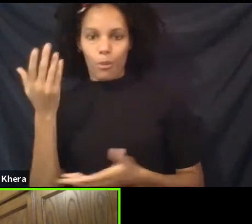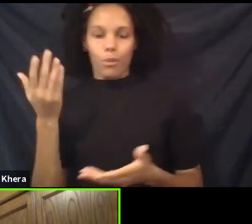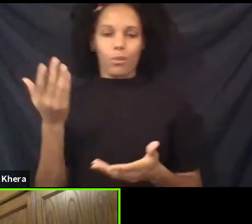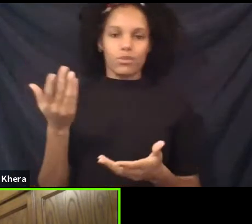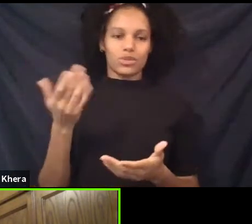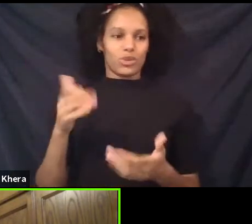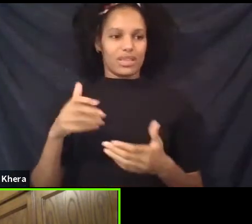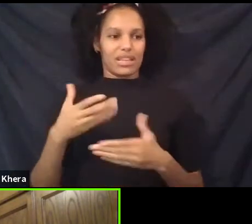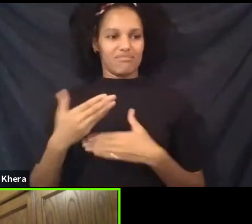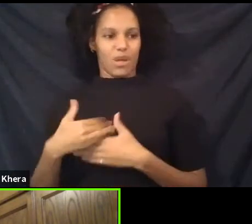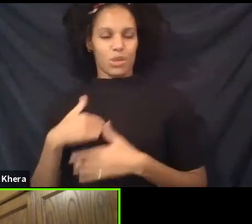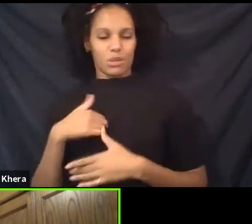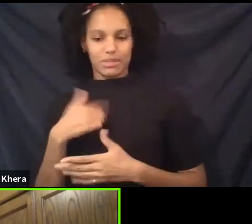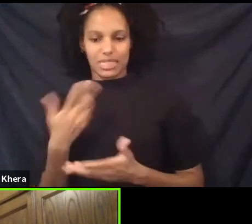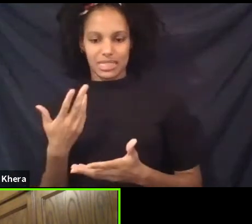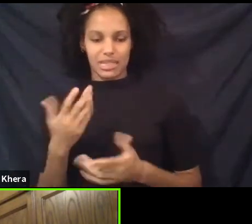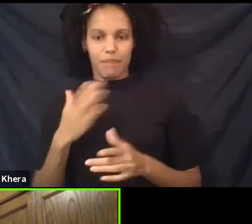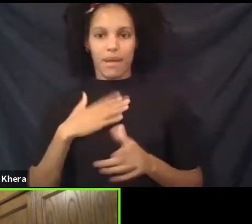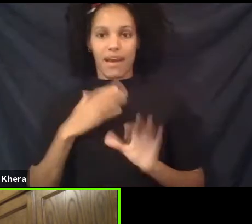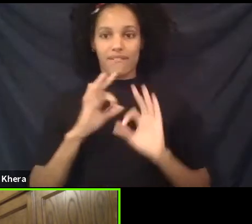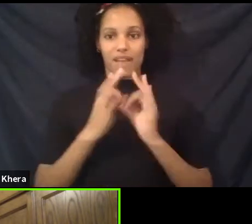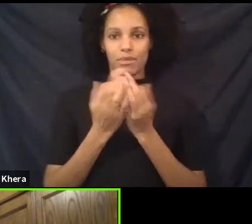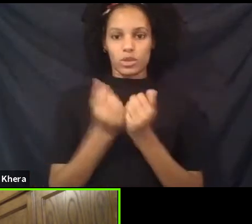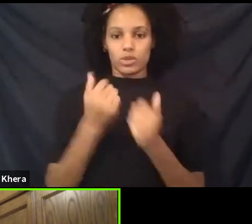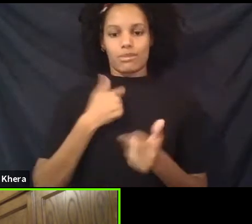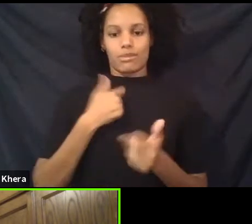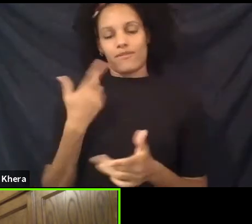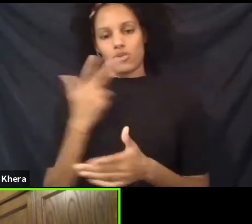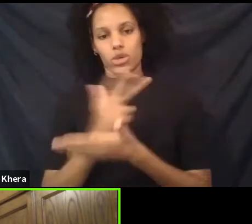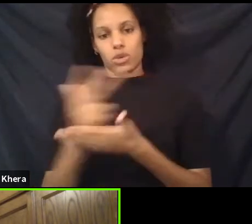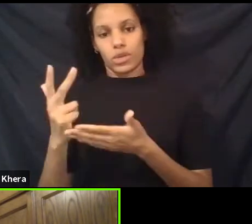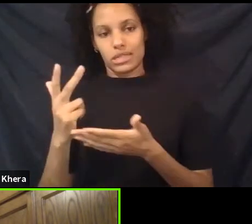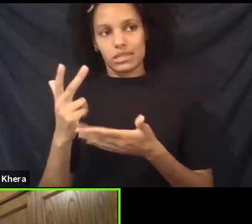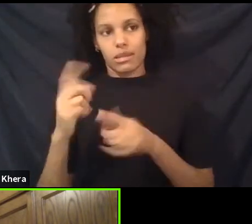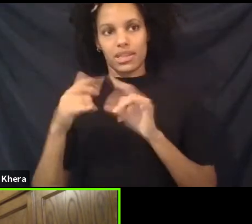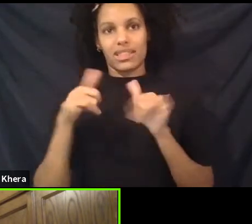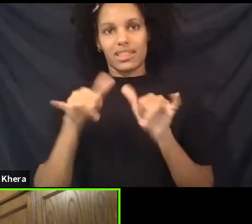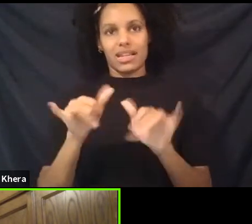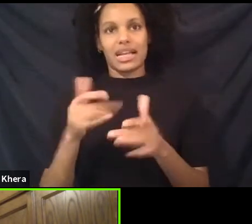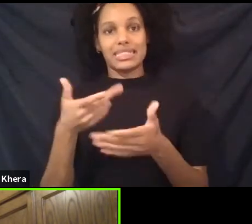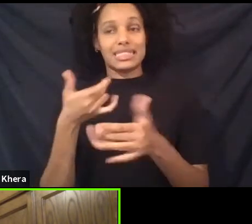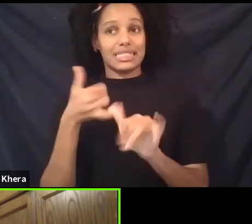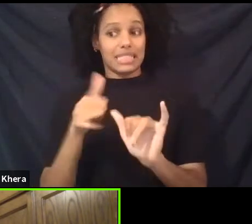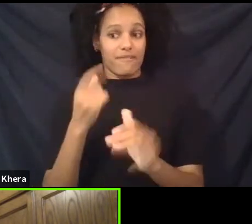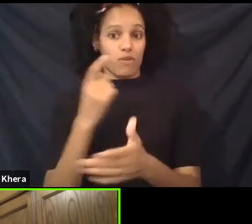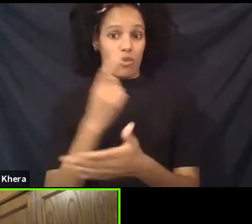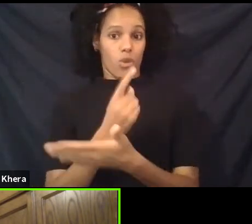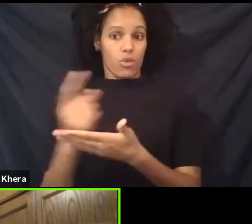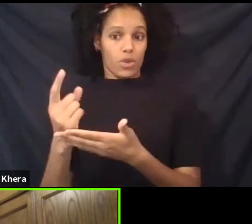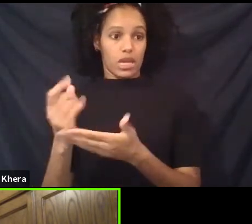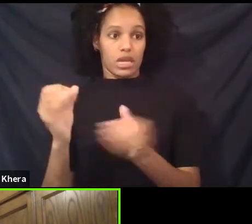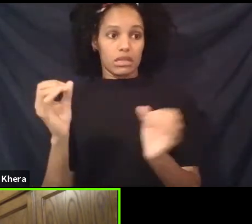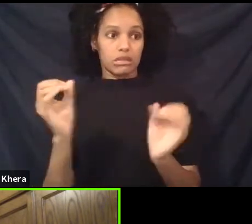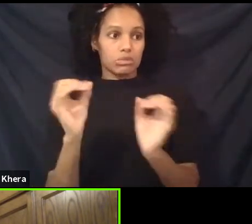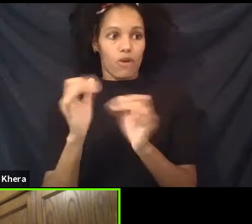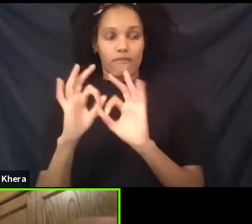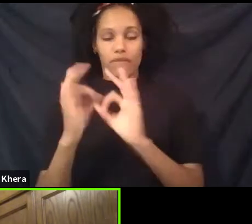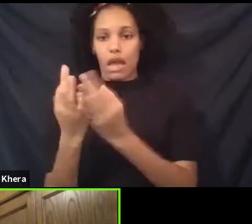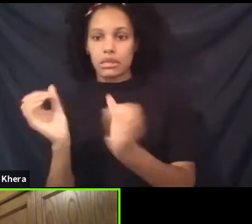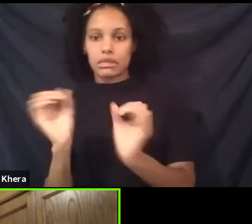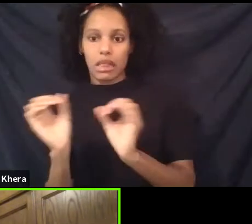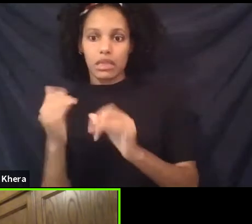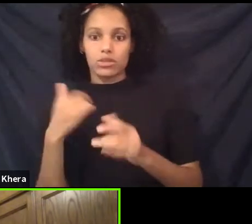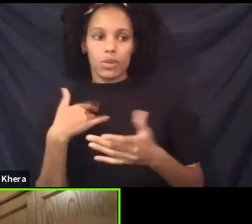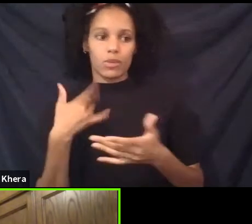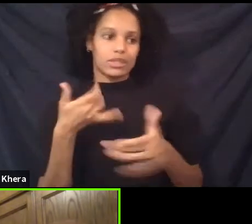with me for, I think it was three weeks. And then I stayed at home for a week without family. And I was just with my friends and we were doing everyday